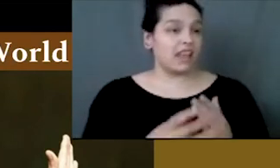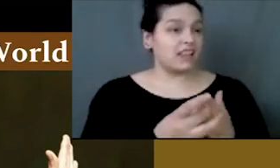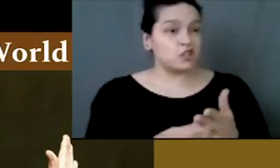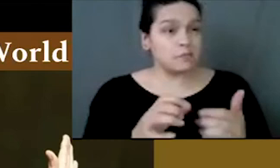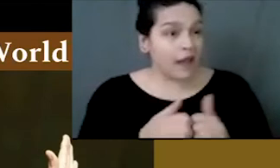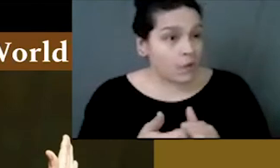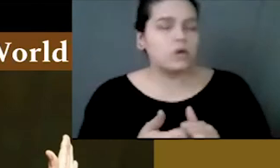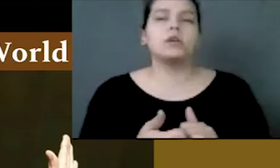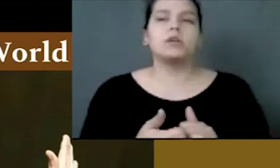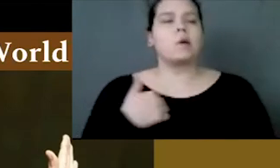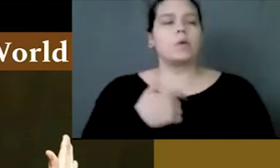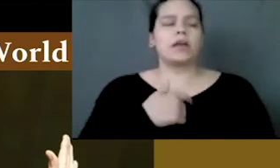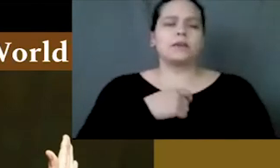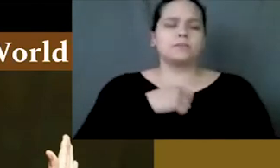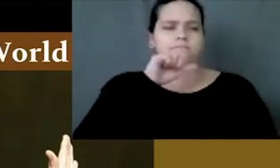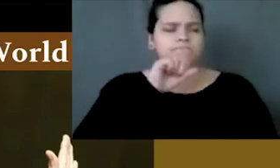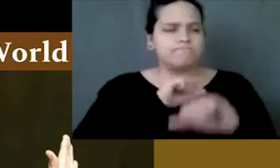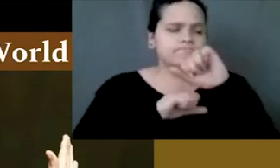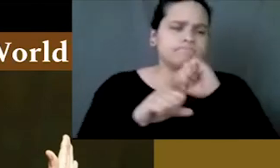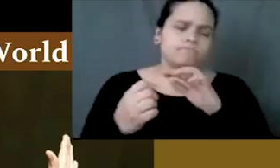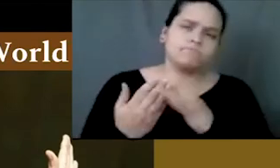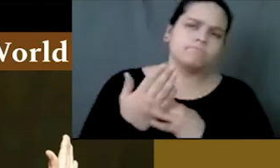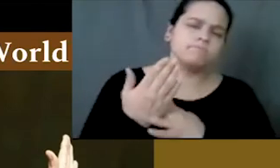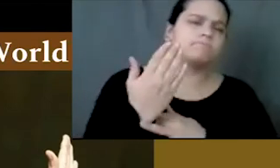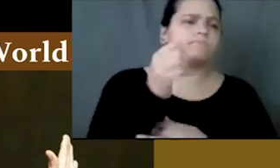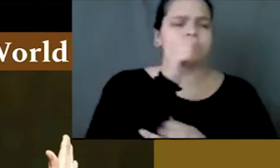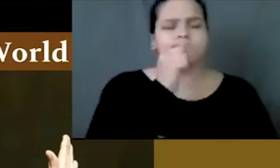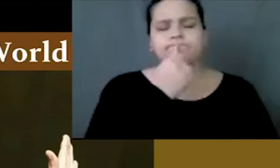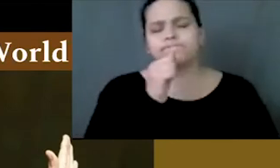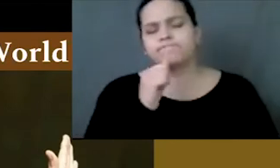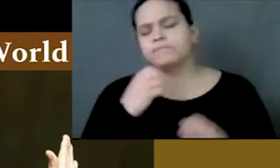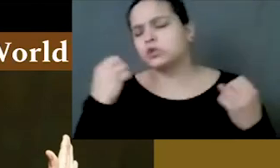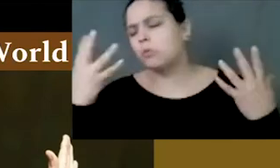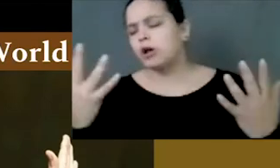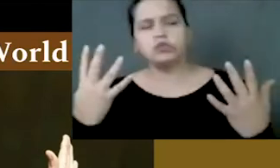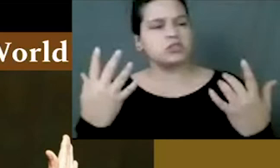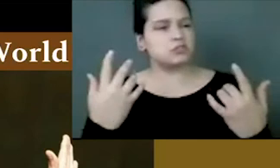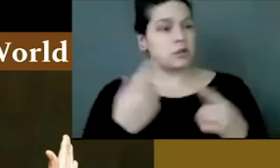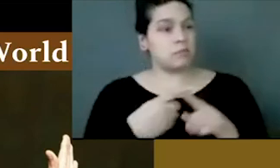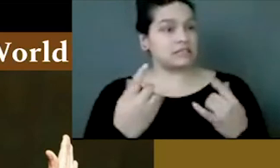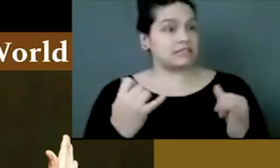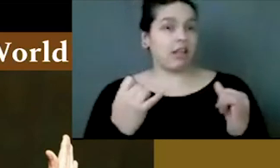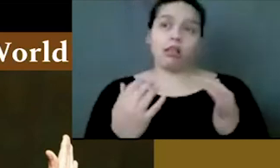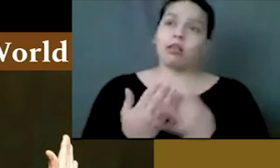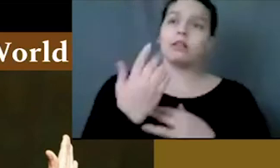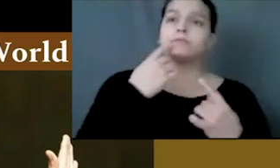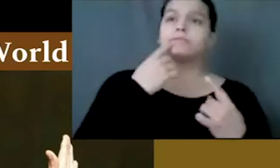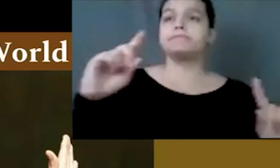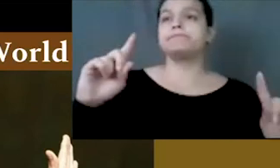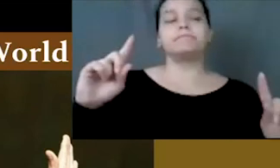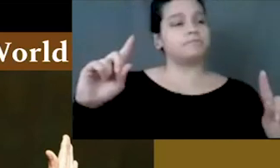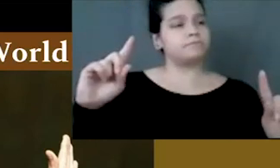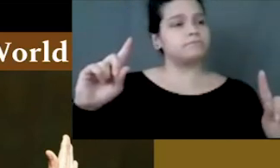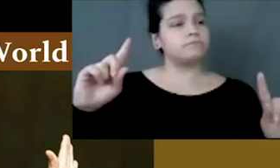through having endured so much and still